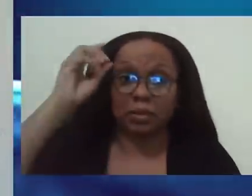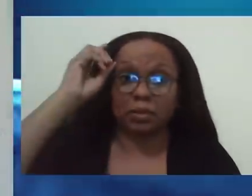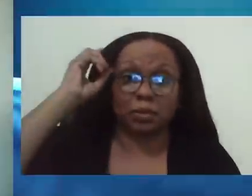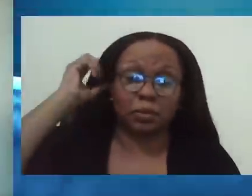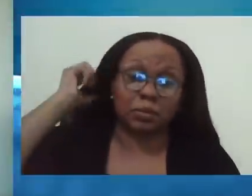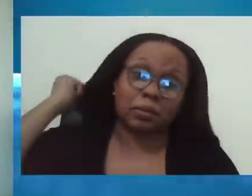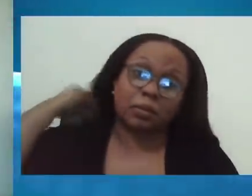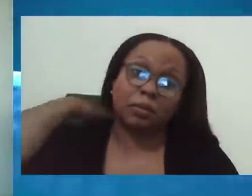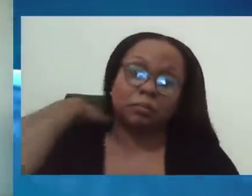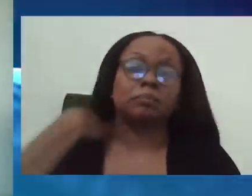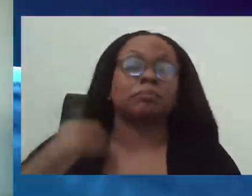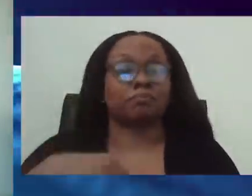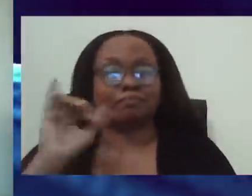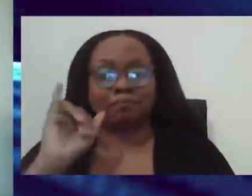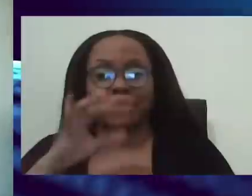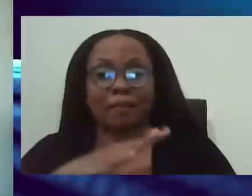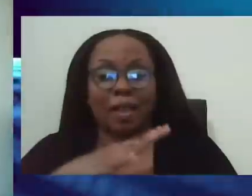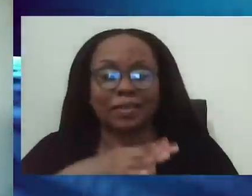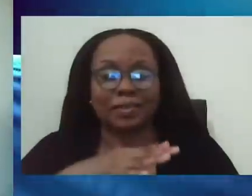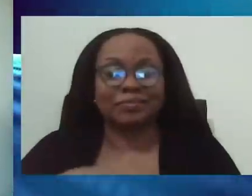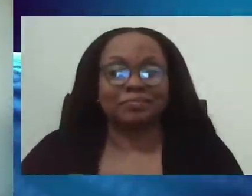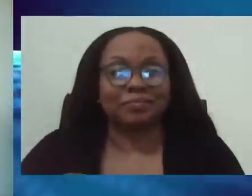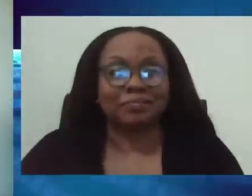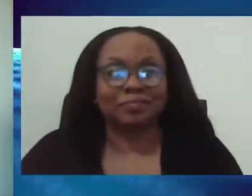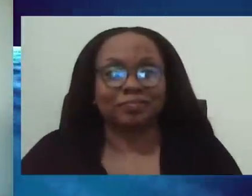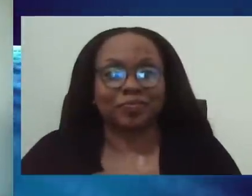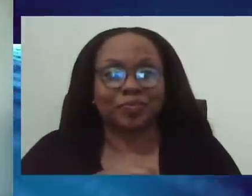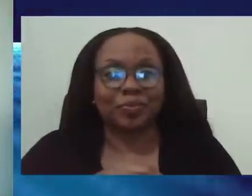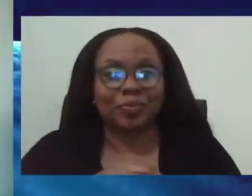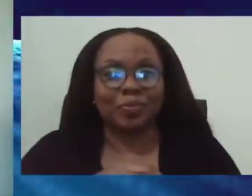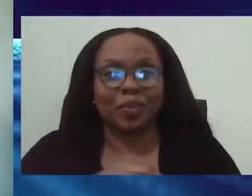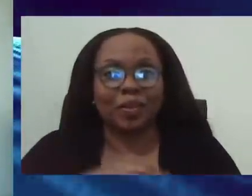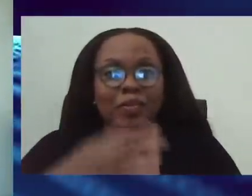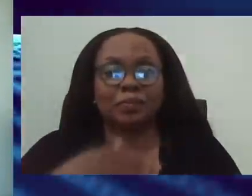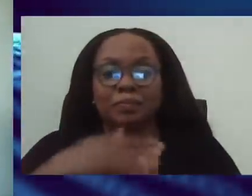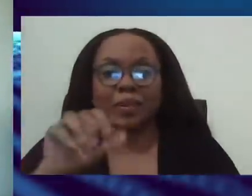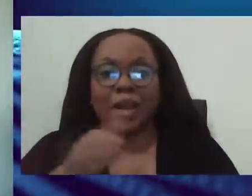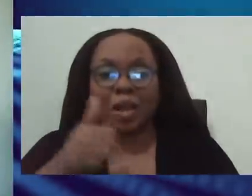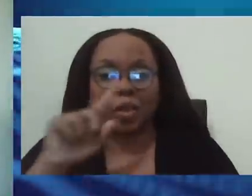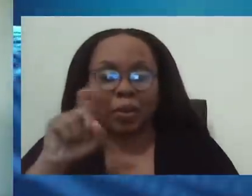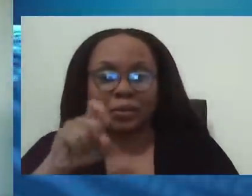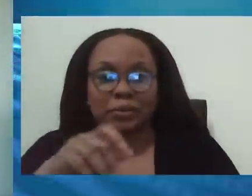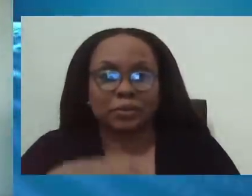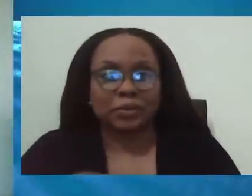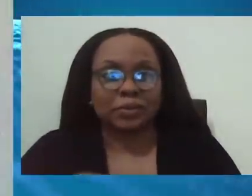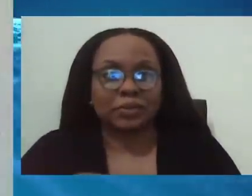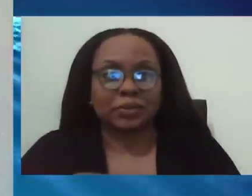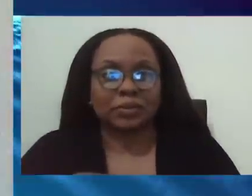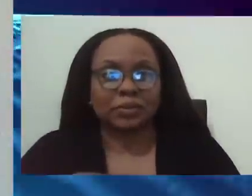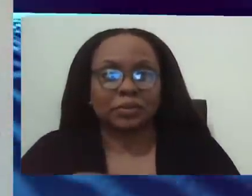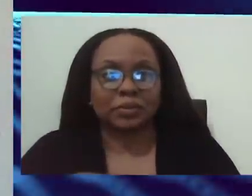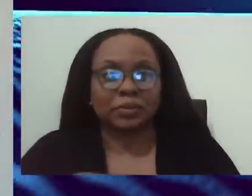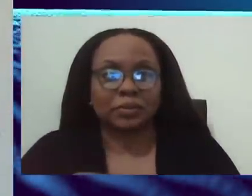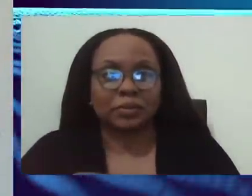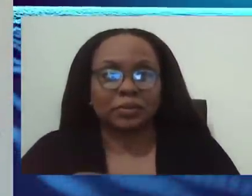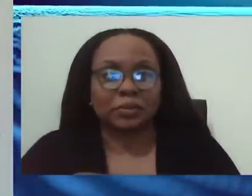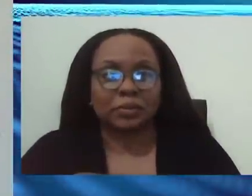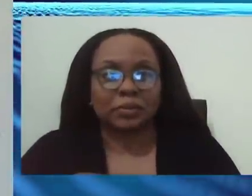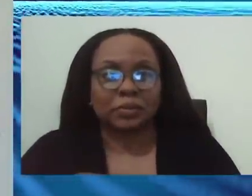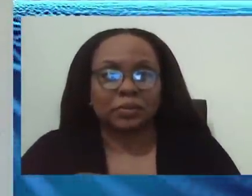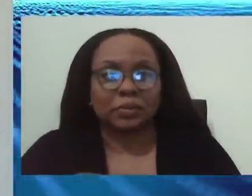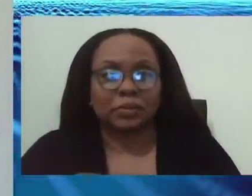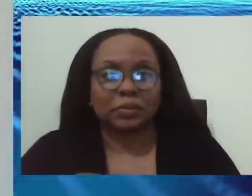That, that's quite fine. Um, and if you could just, my, my follow-up question as well, if you could just touch on that. Oh, or the contact tracing.